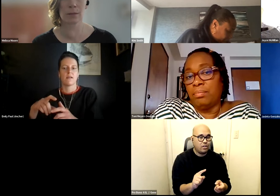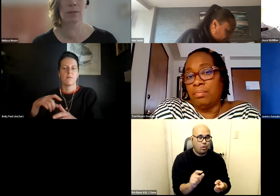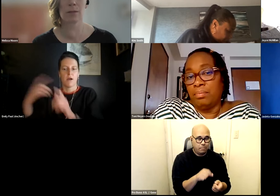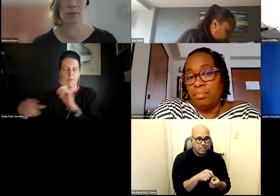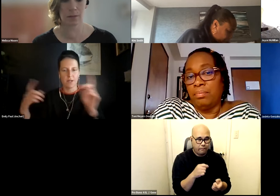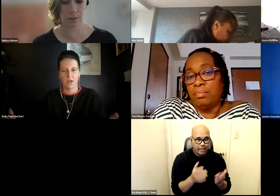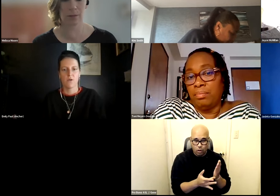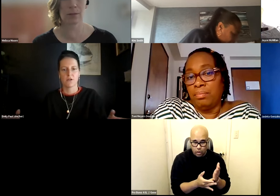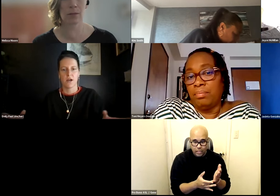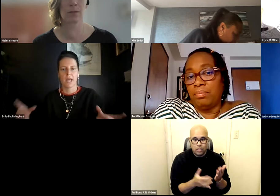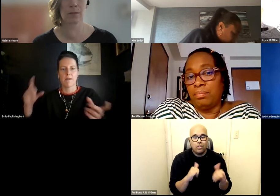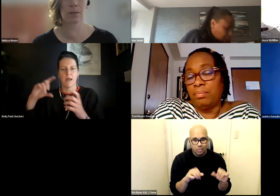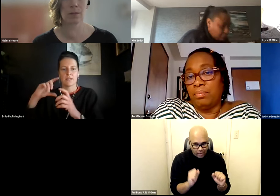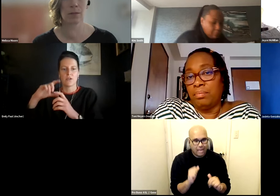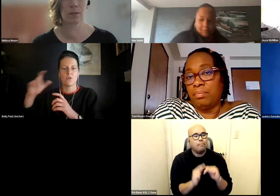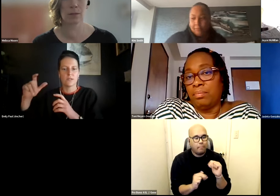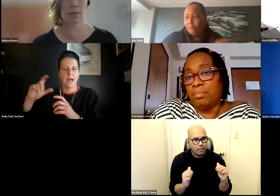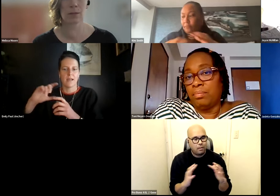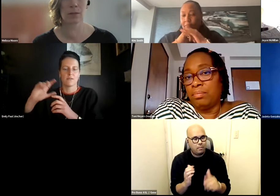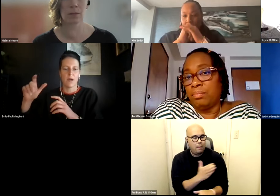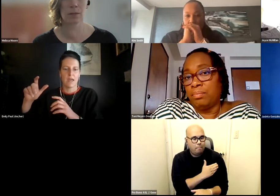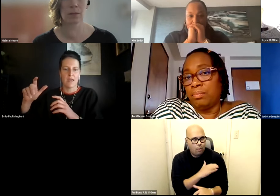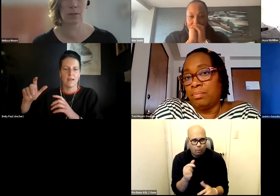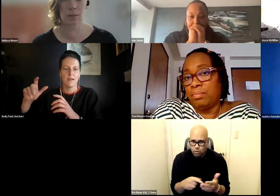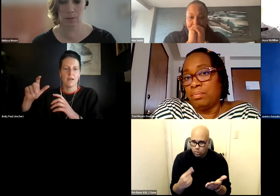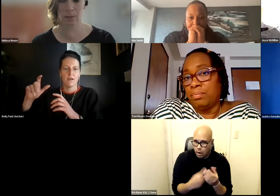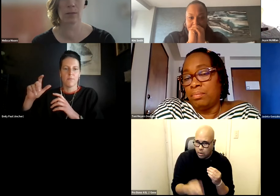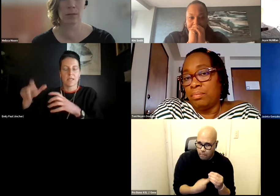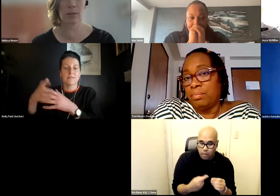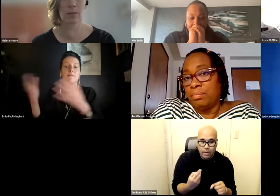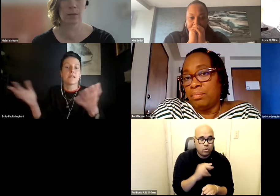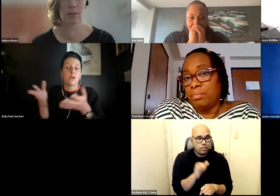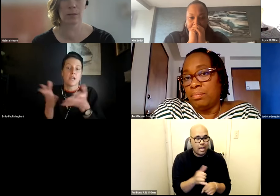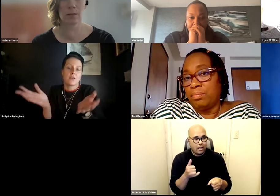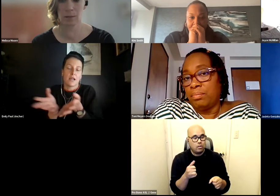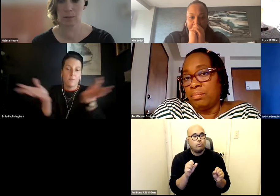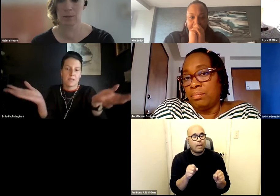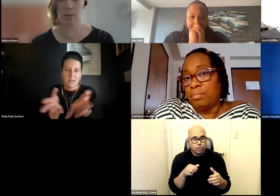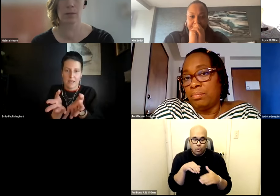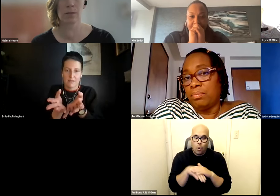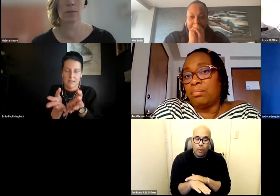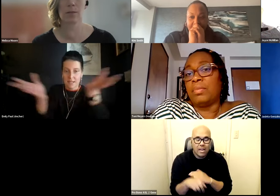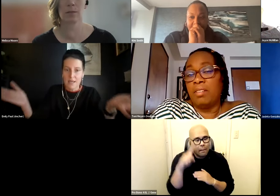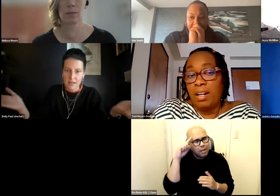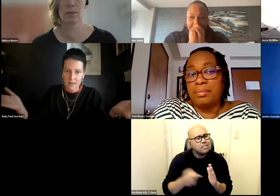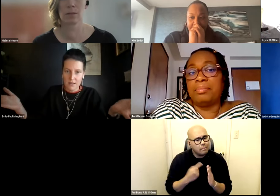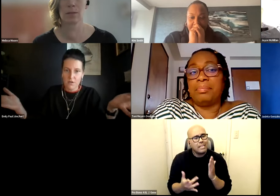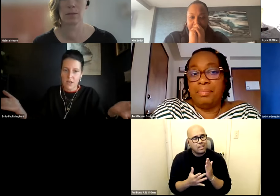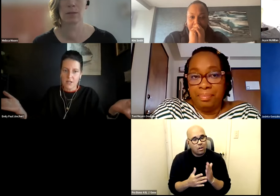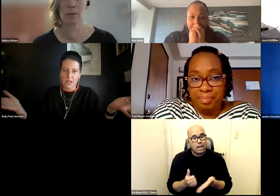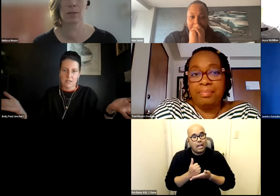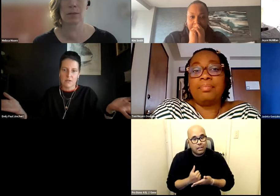do that power building that you all are talking about and to use that as a way in because sometimes the technology actually helps us like see